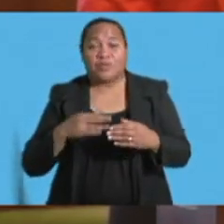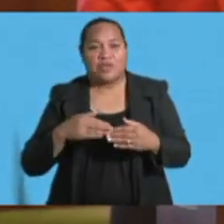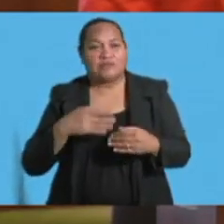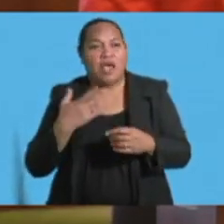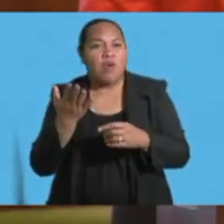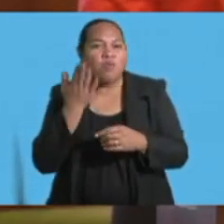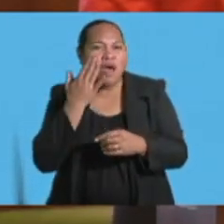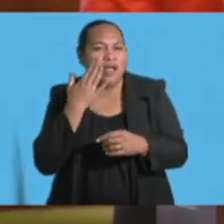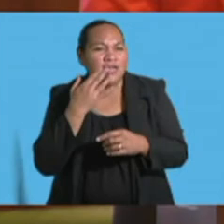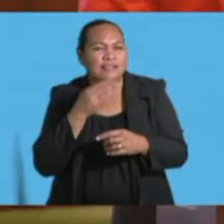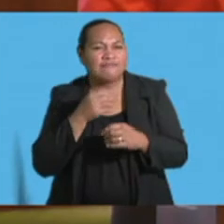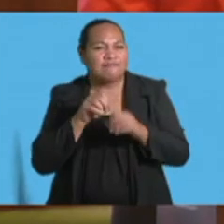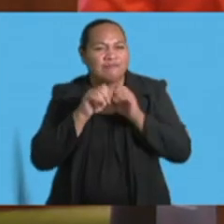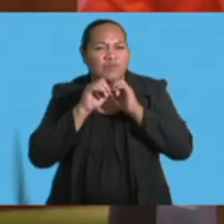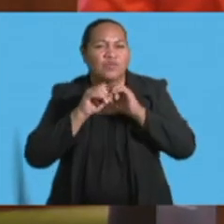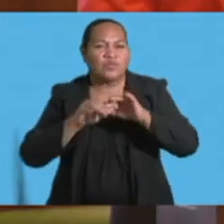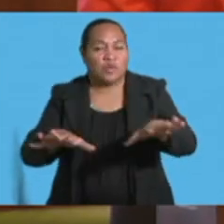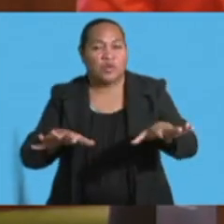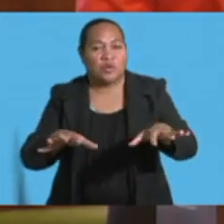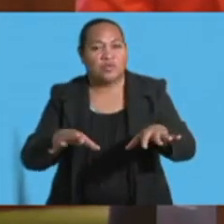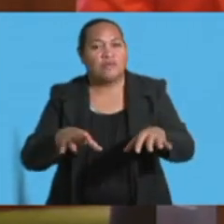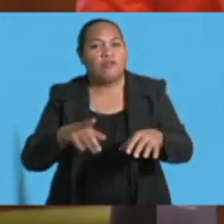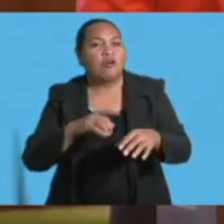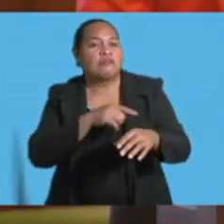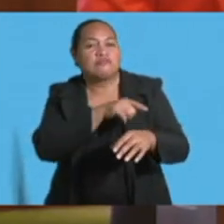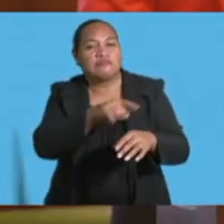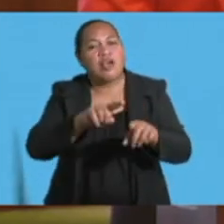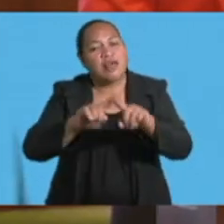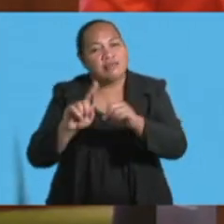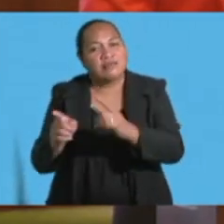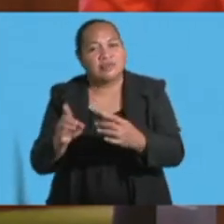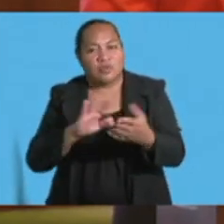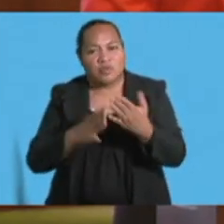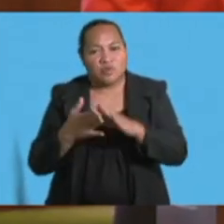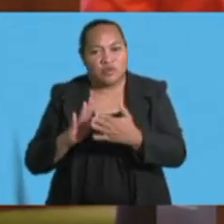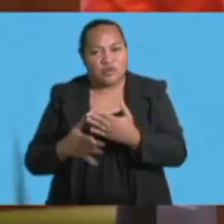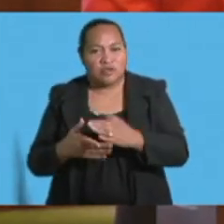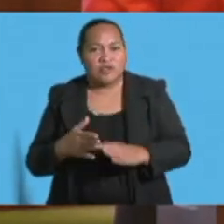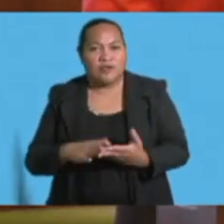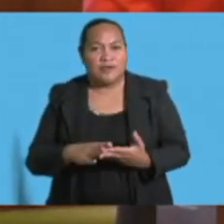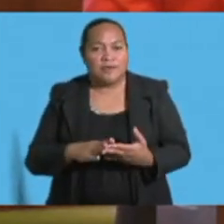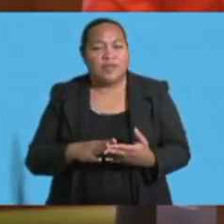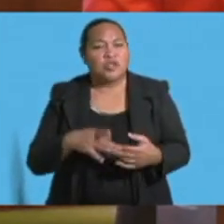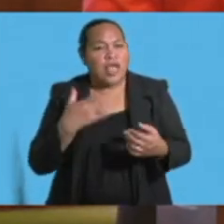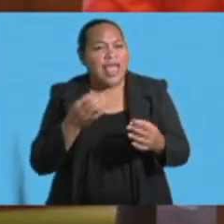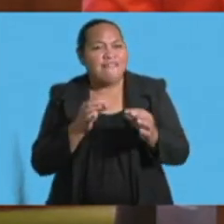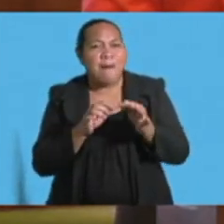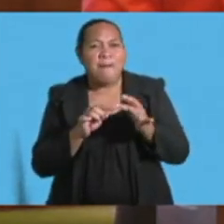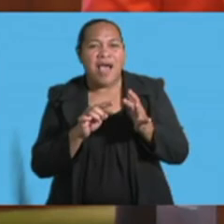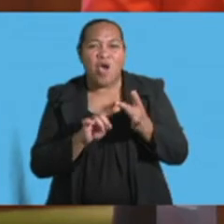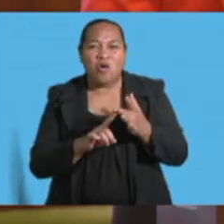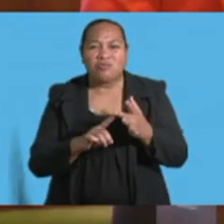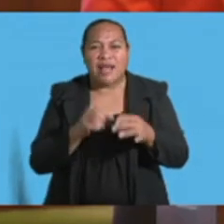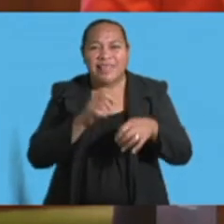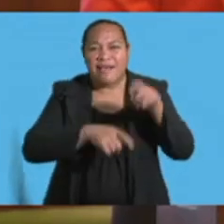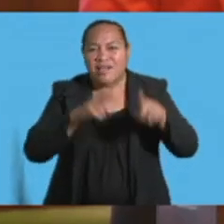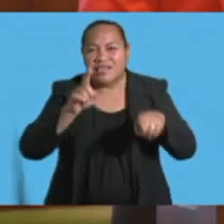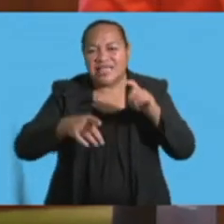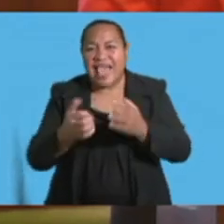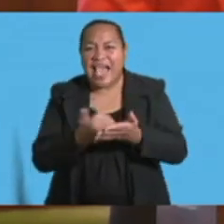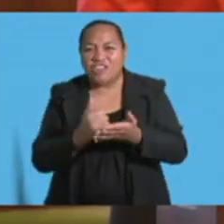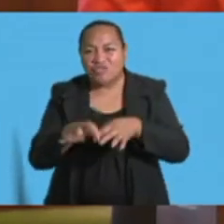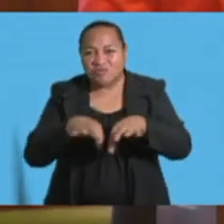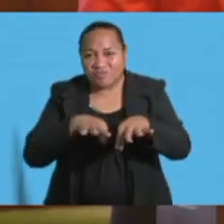conservation throughout Fiji. This will include the implementation of the National Biodiversity Action Plan. The Ministry has